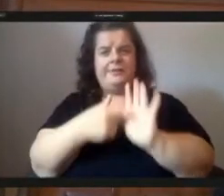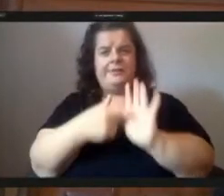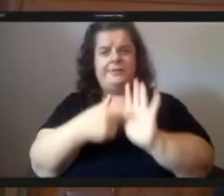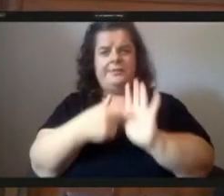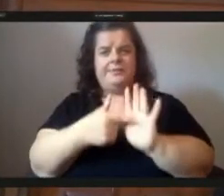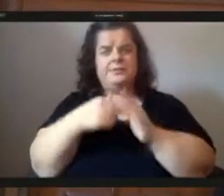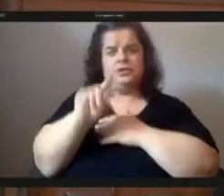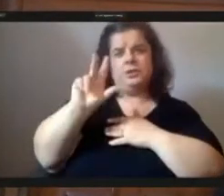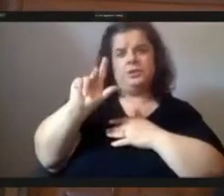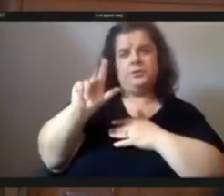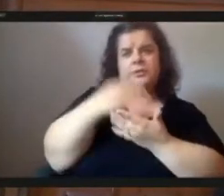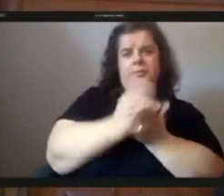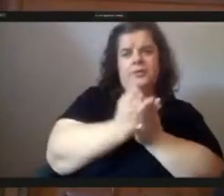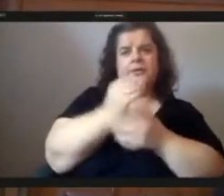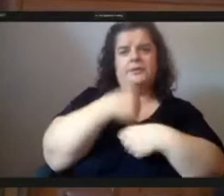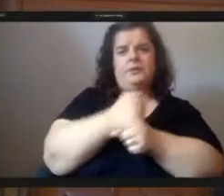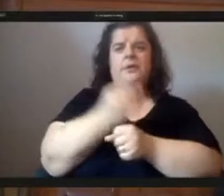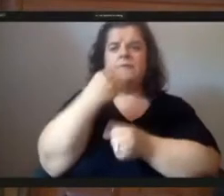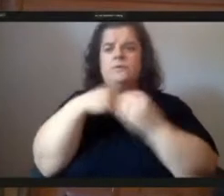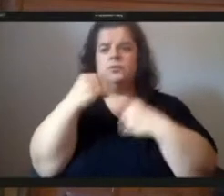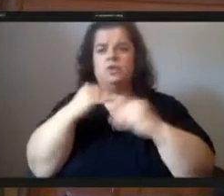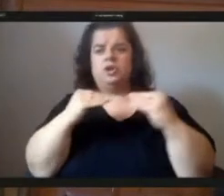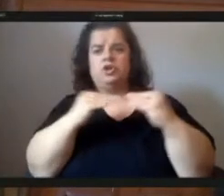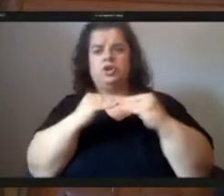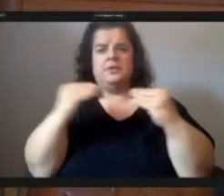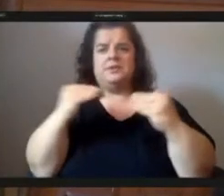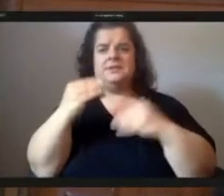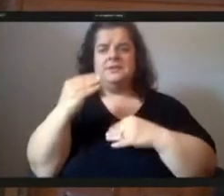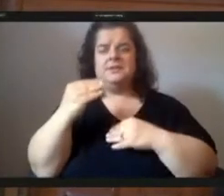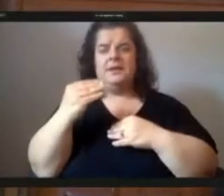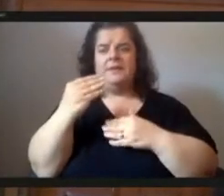through the creation of the food justice fund thank you for your consideration